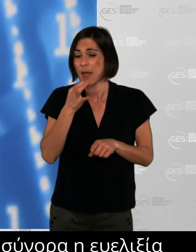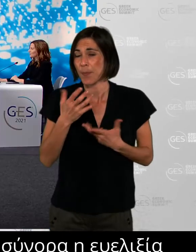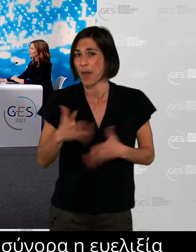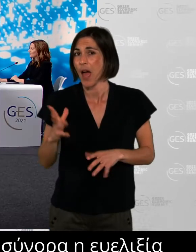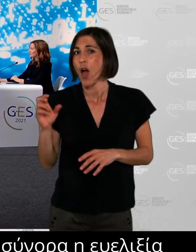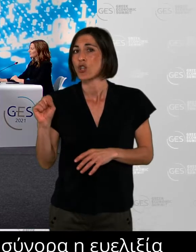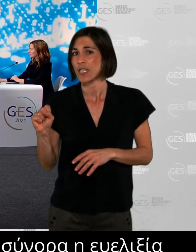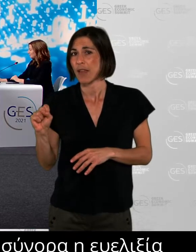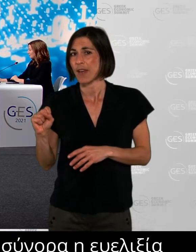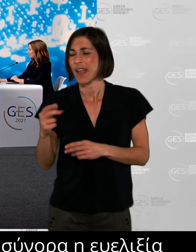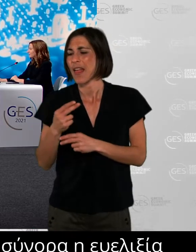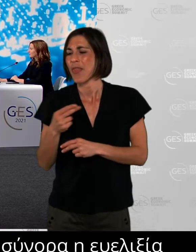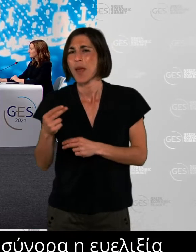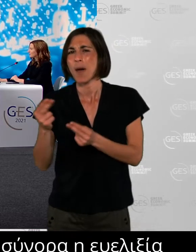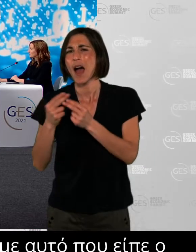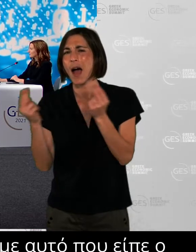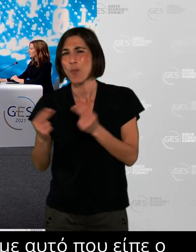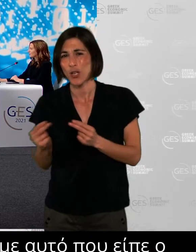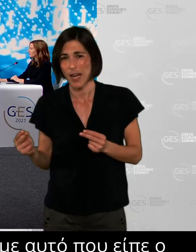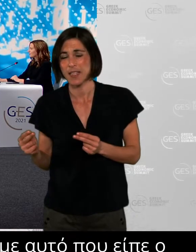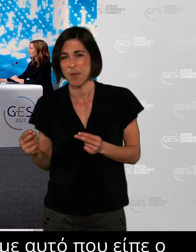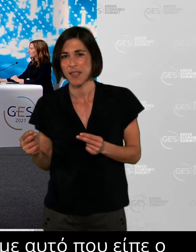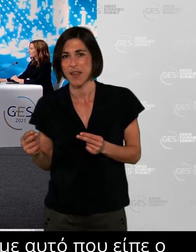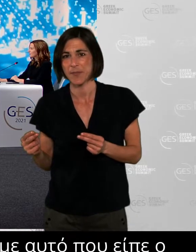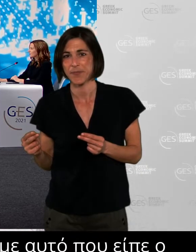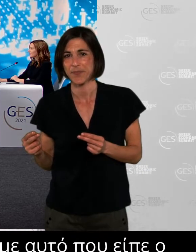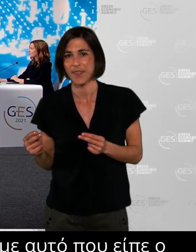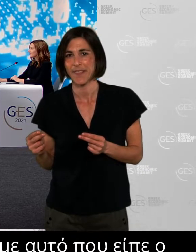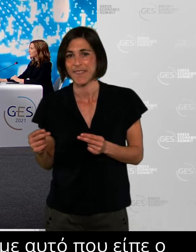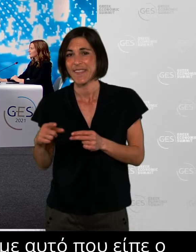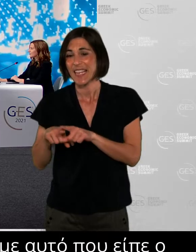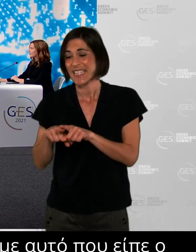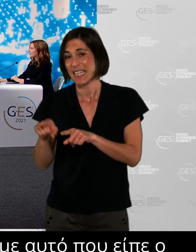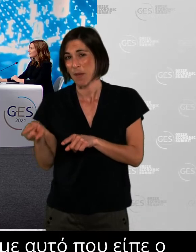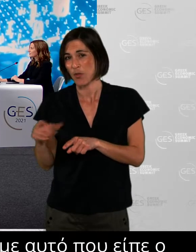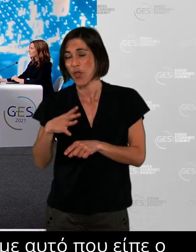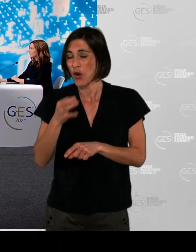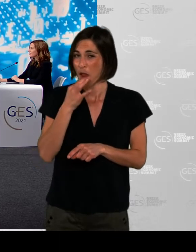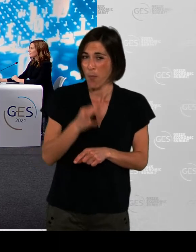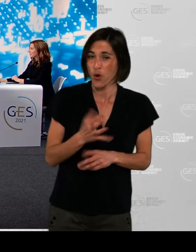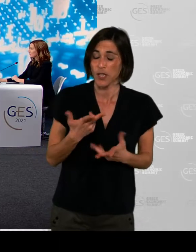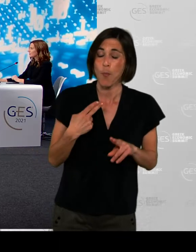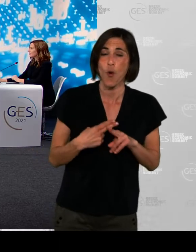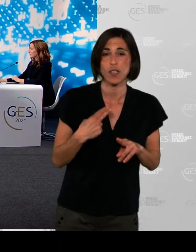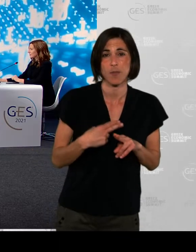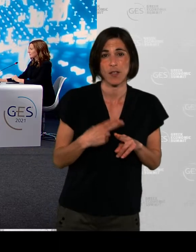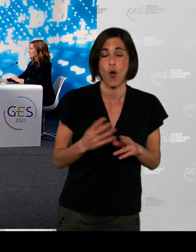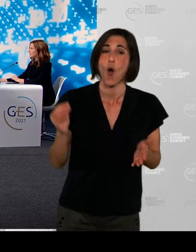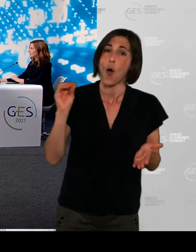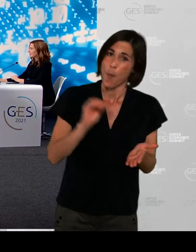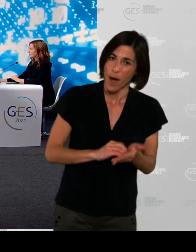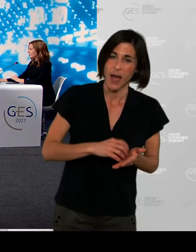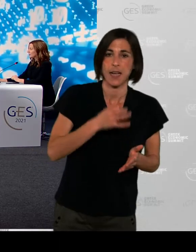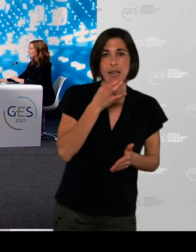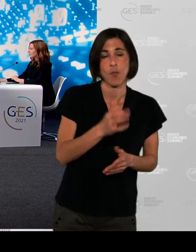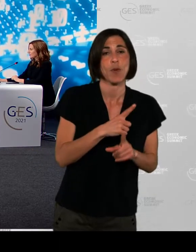which uh for me is about redefining the word productivity taking this uh to the next level around you know how efficient uh